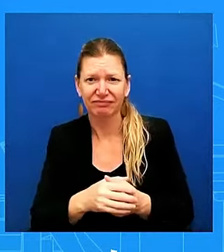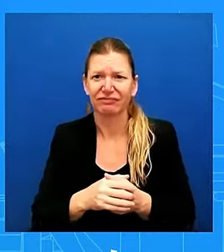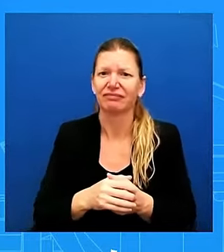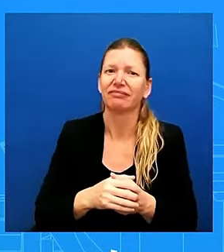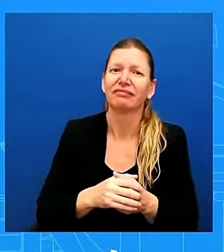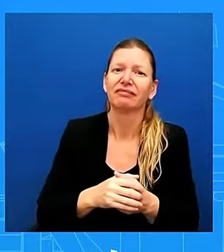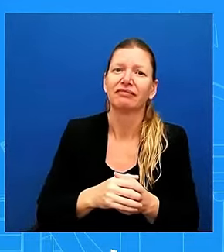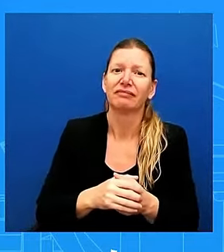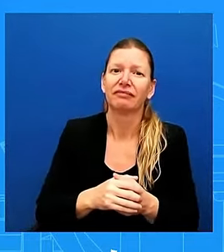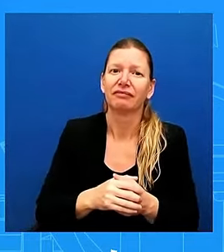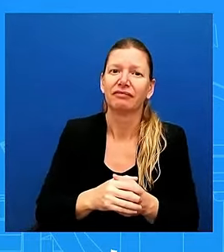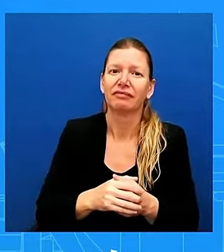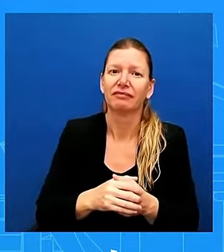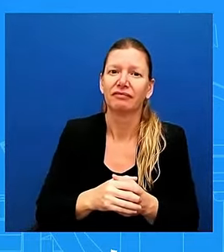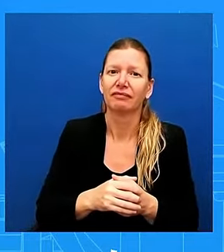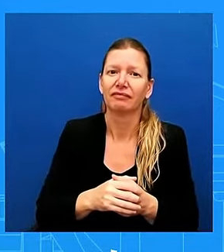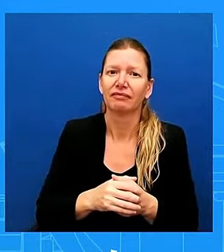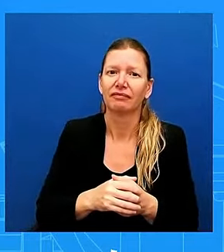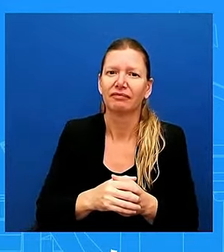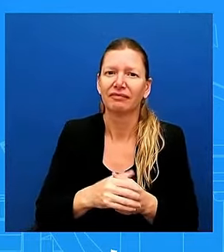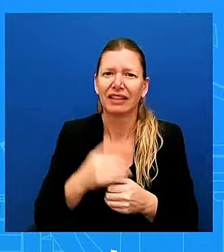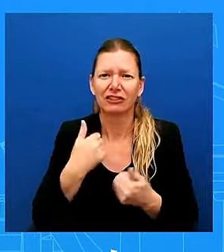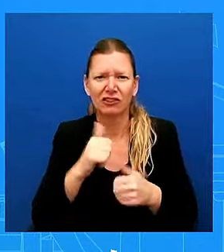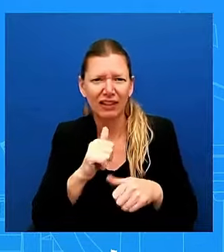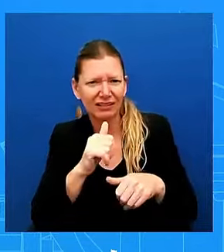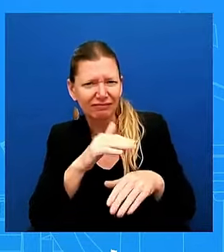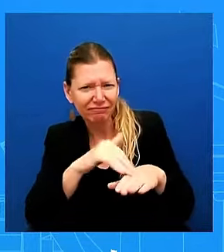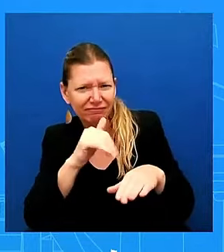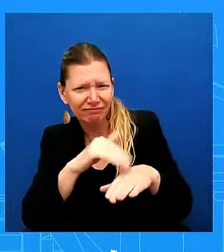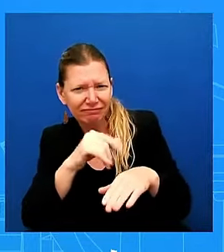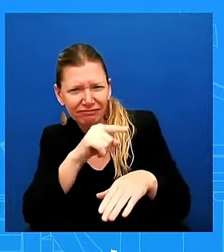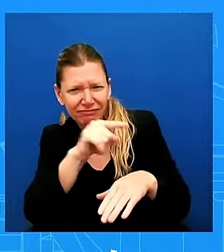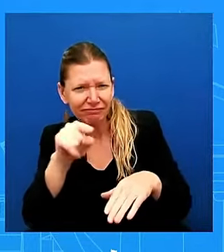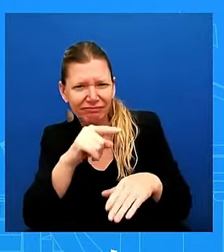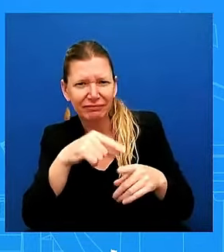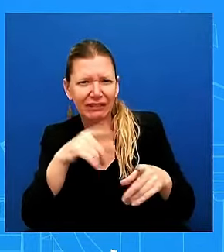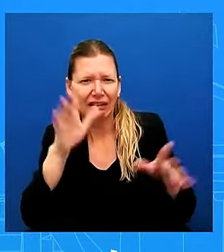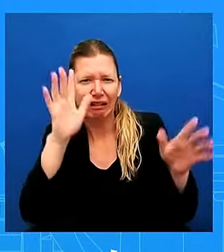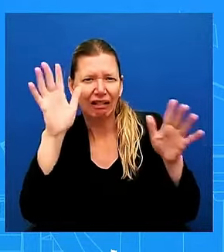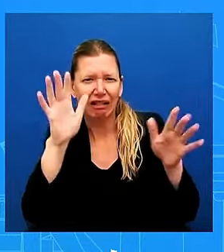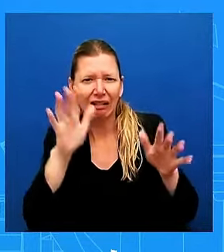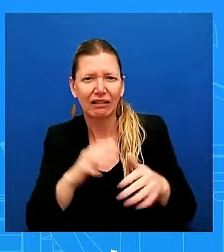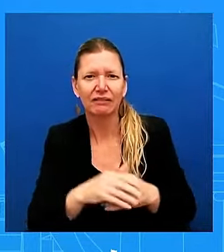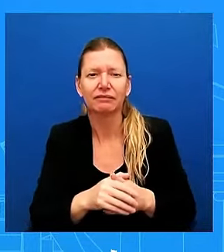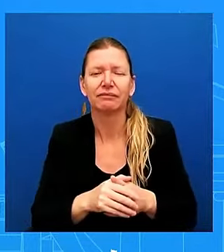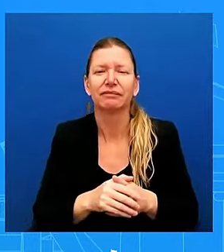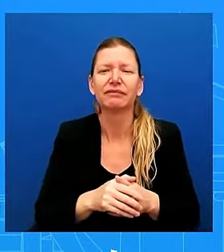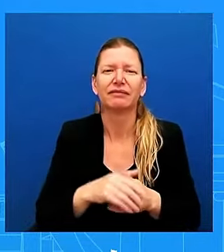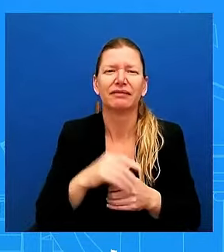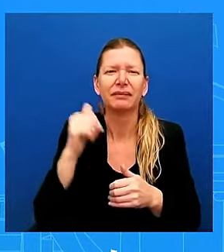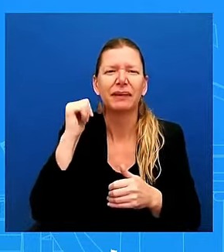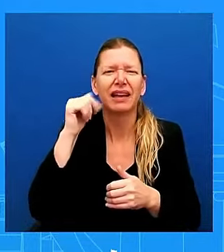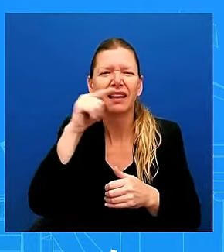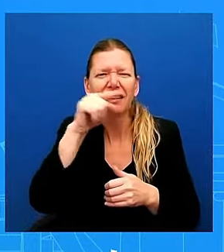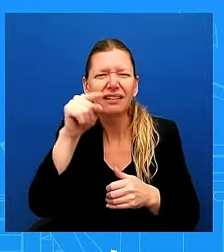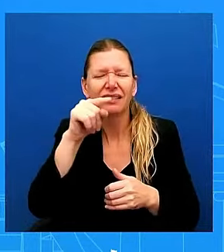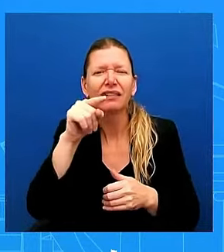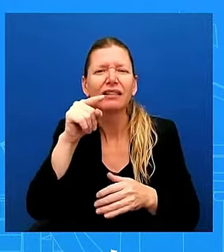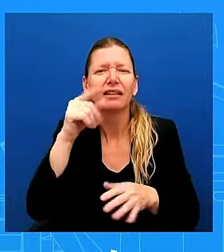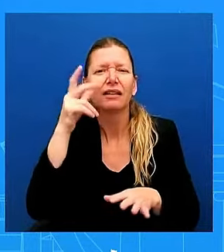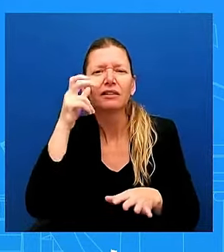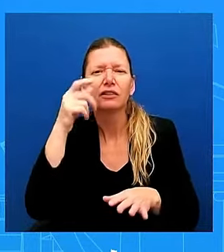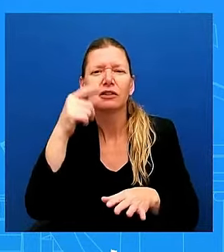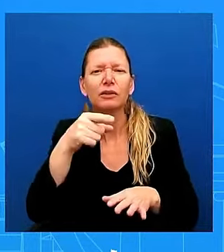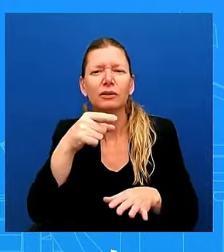I hear you Kimberly. hear you. Good. What is acceptable to the U.S. in terms of Israel's